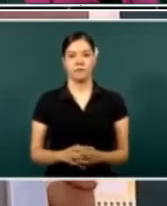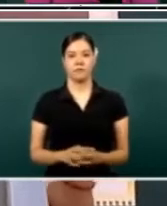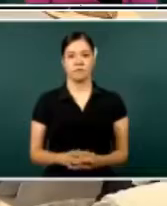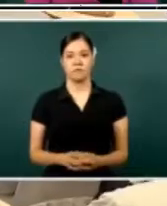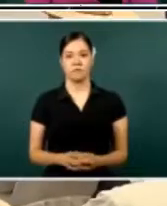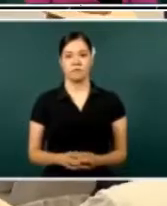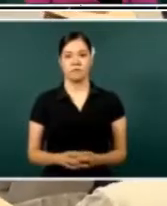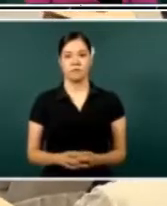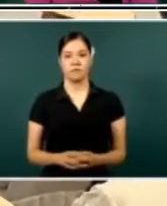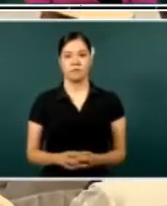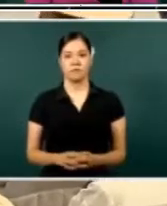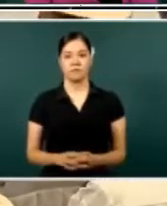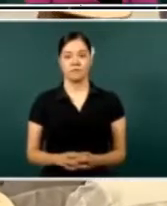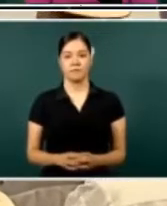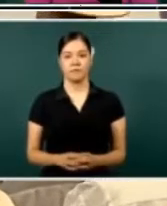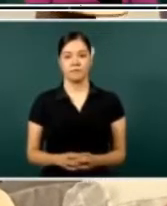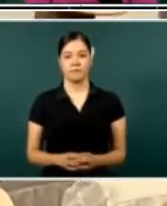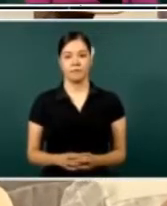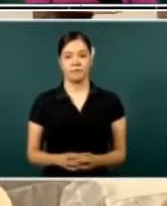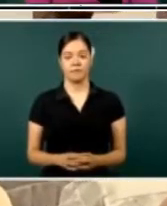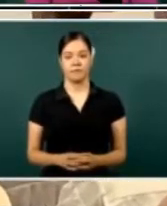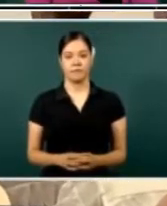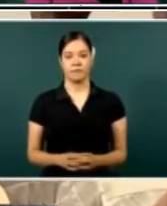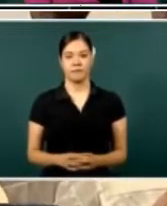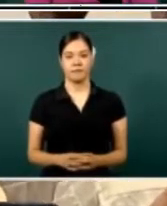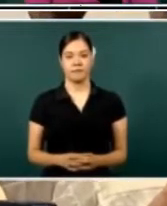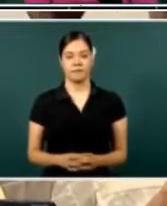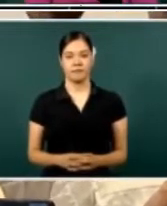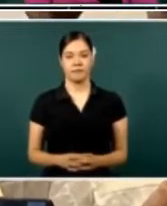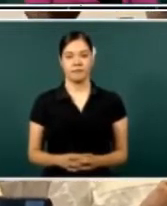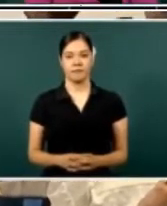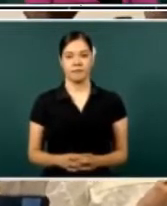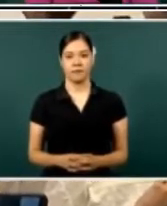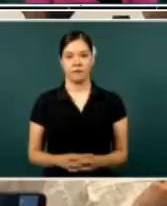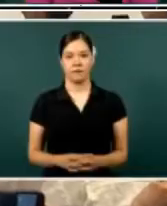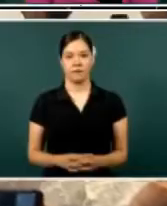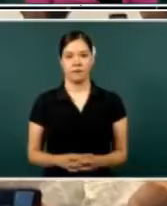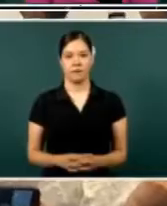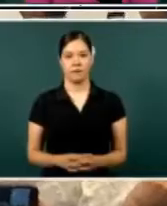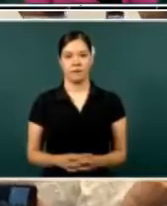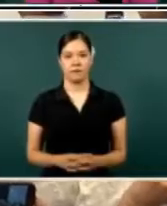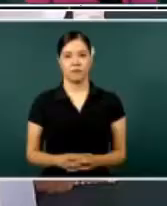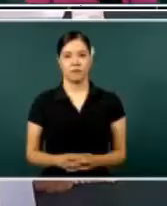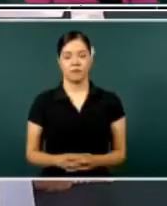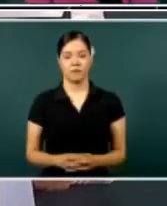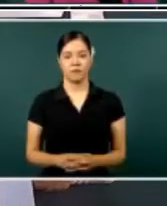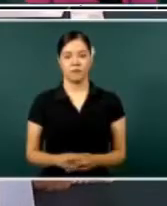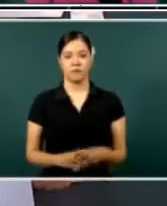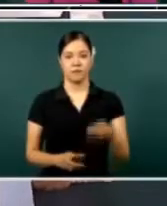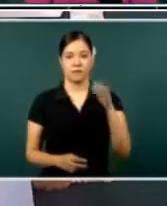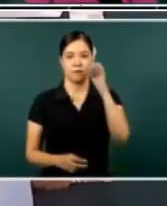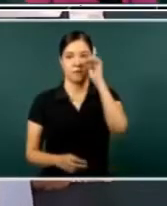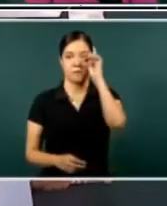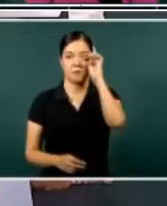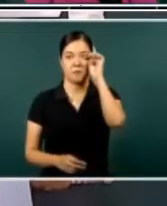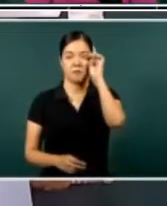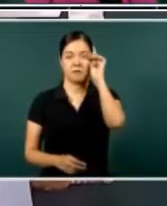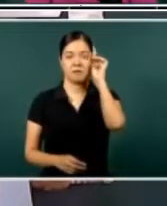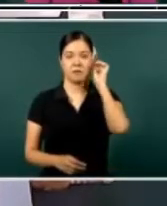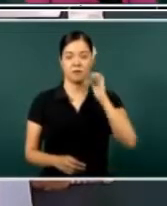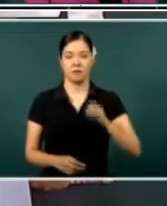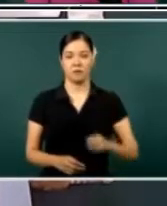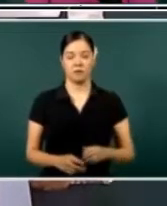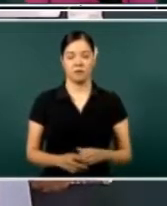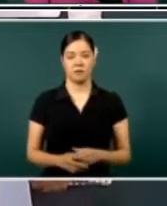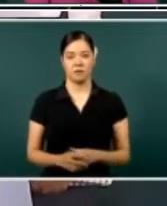uh, what their needs are. Uh, so that they can know what to address, what the, the problems that are